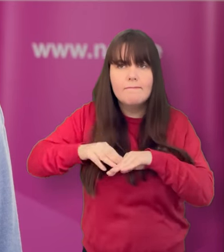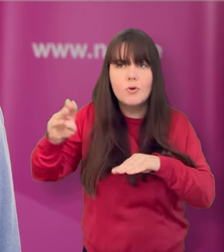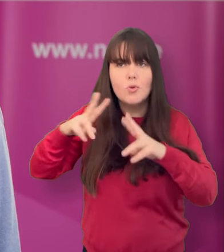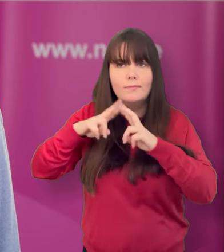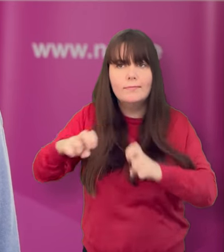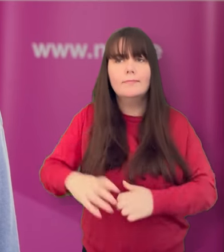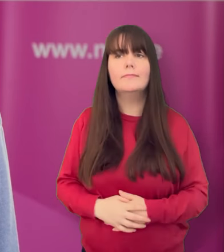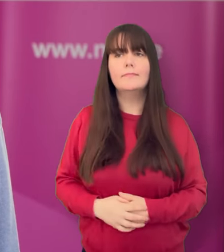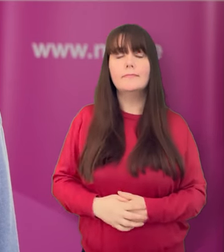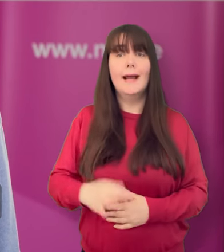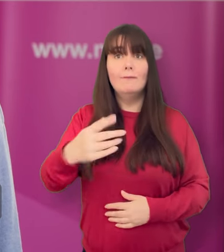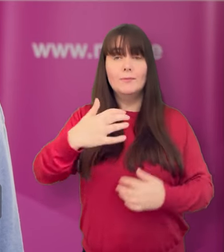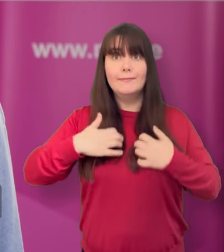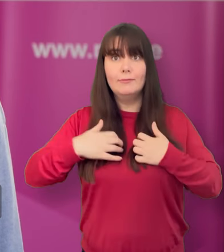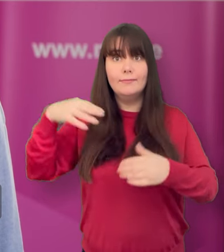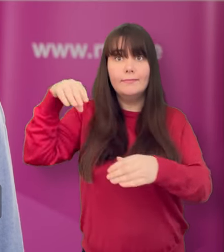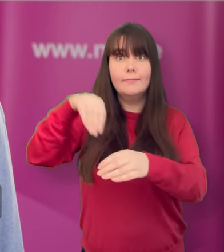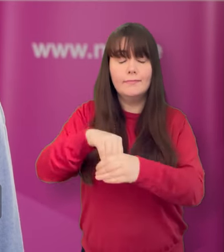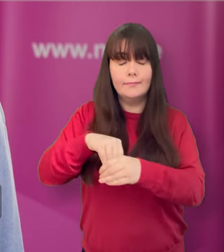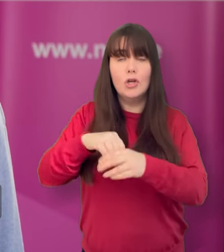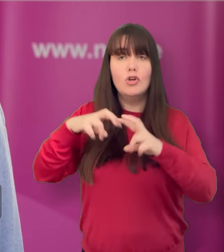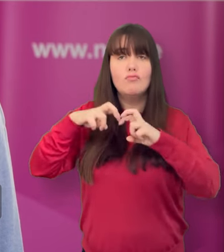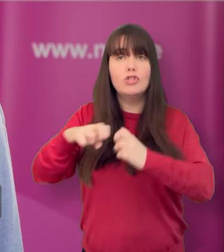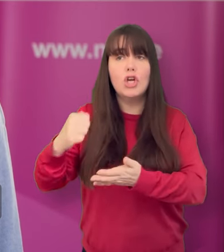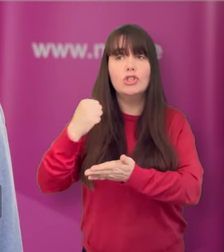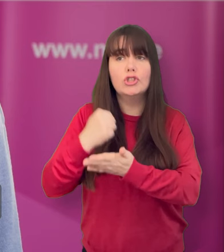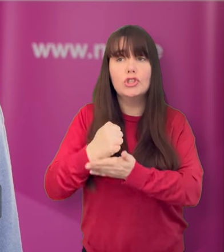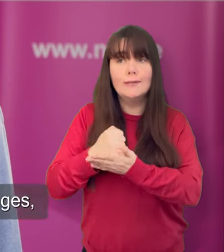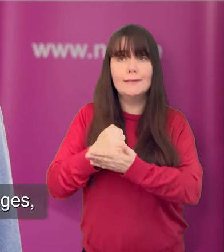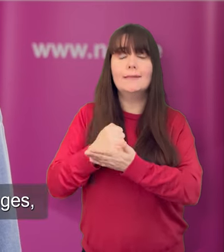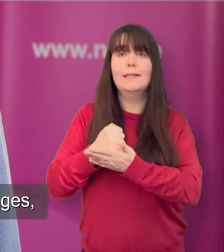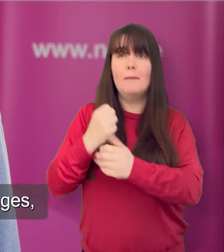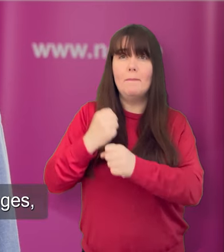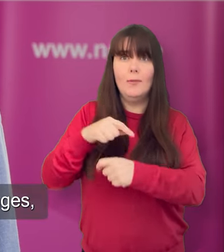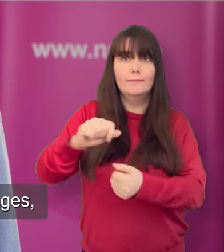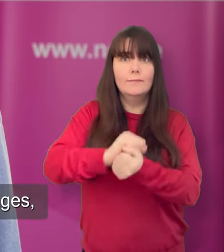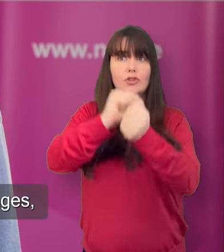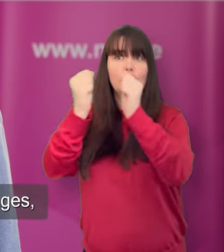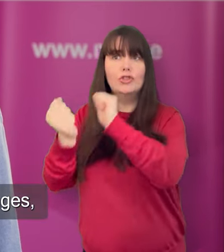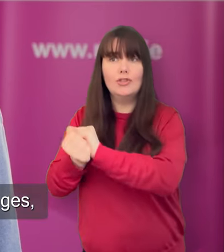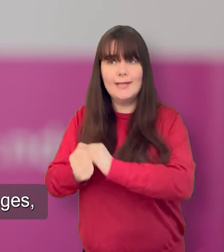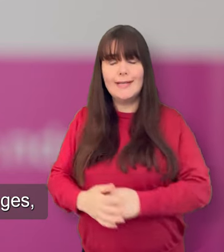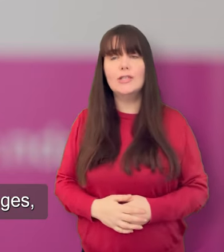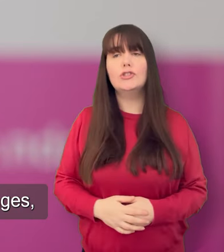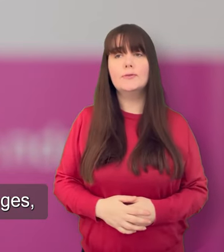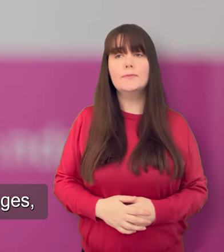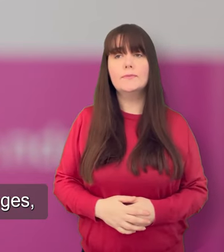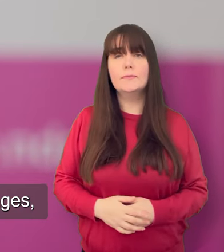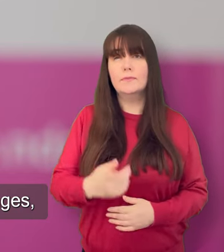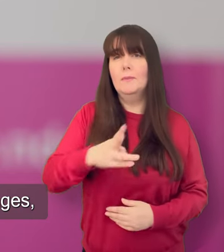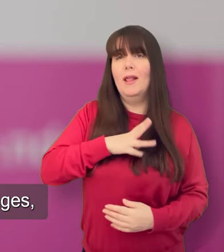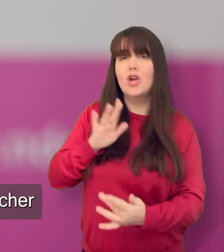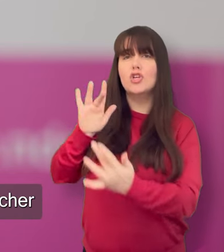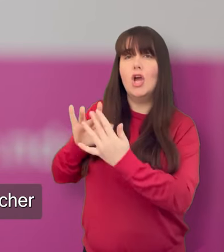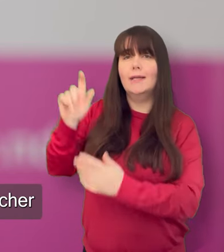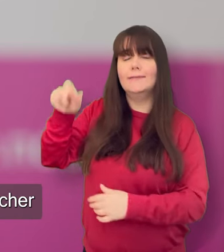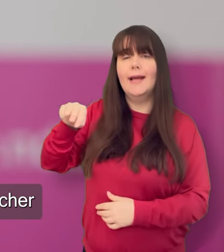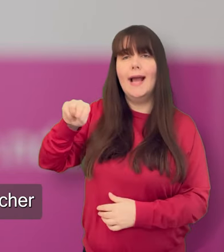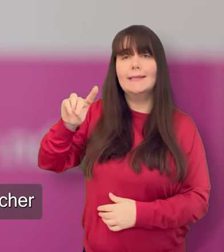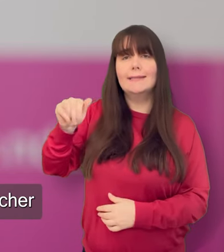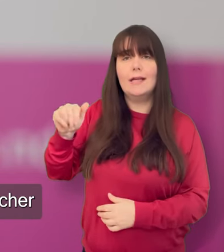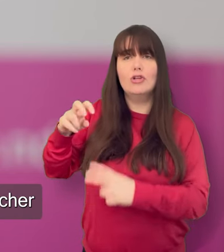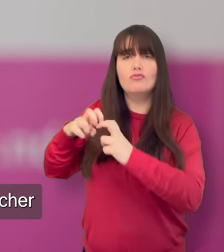touch to find out more. If you are interested in taking part in this research study about these changes please